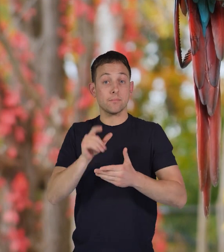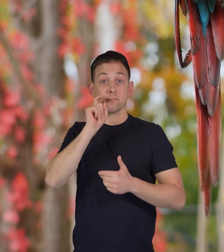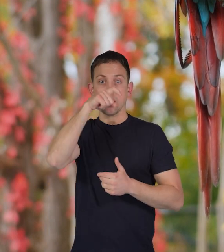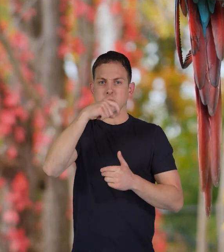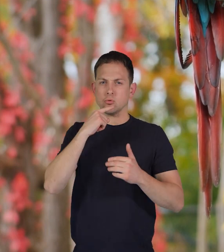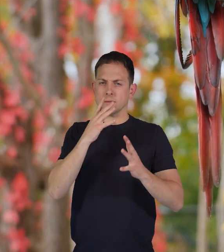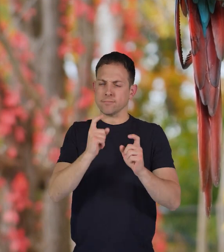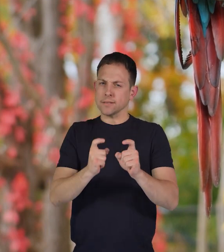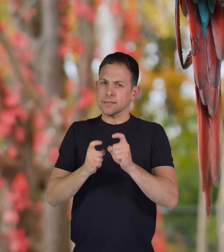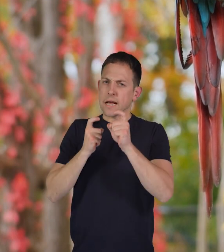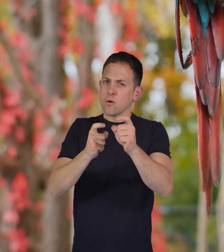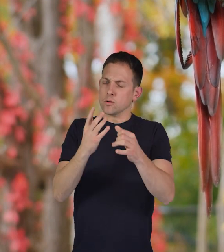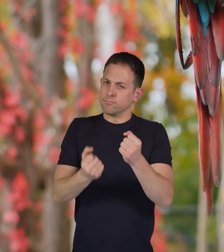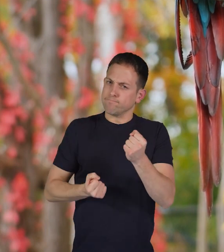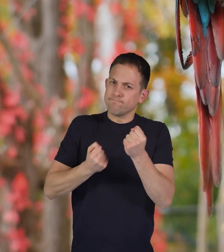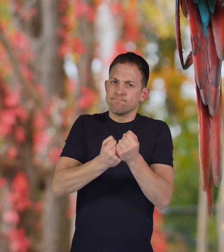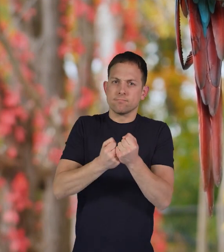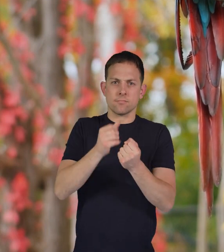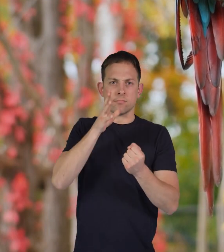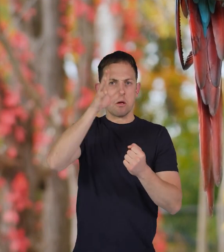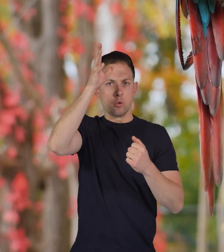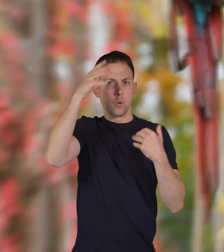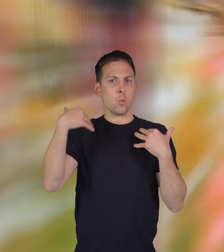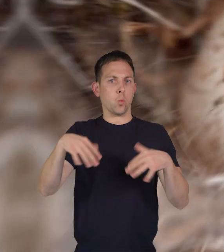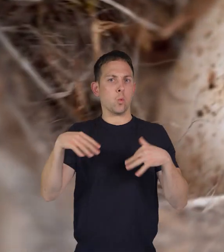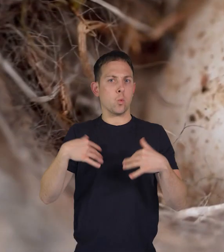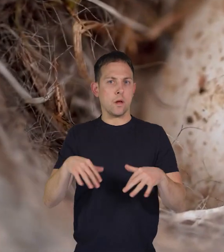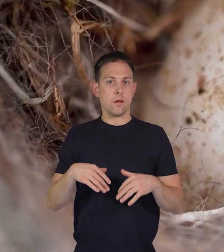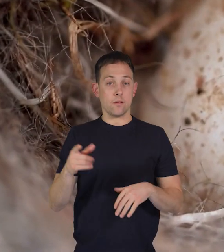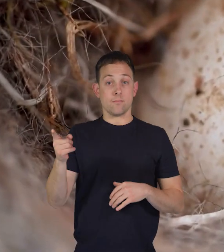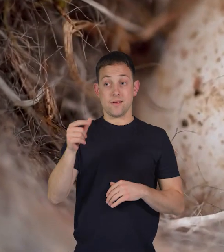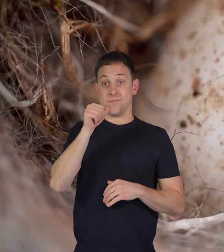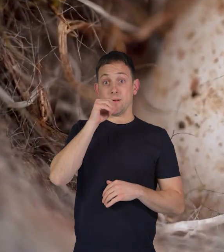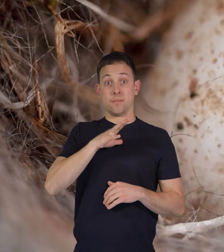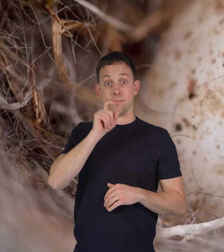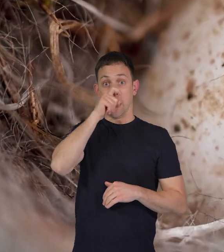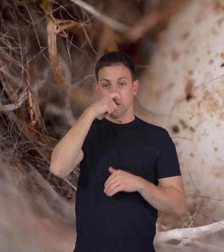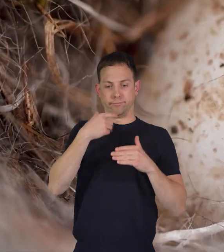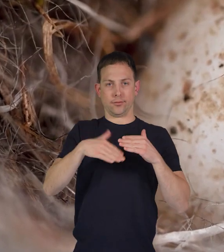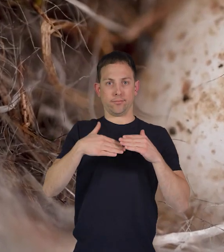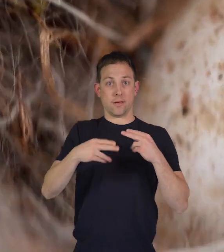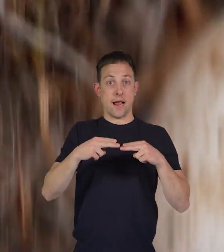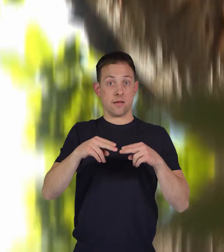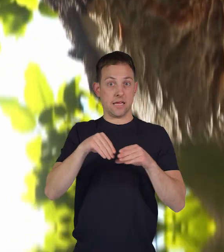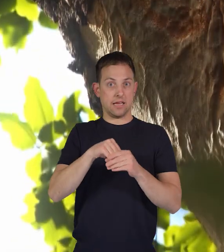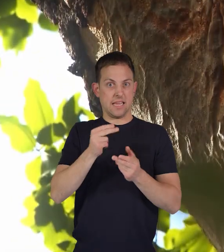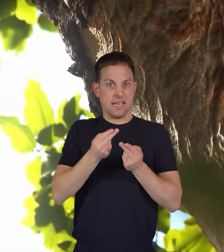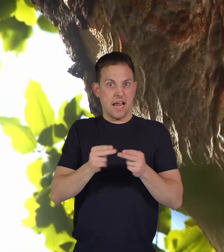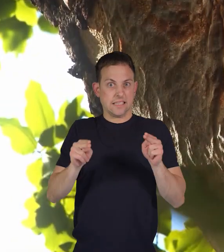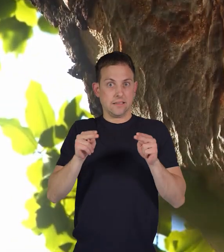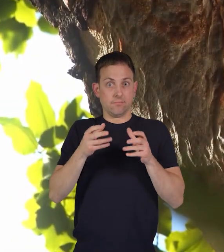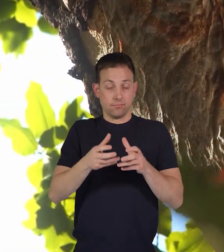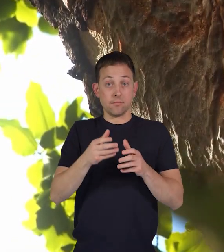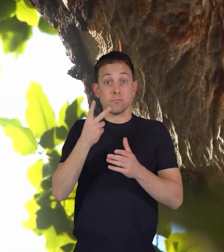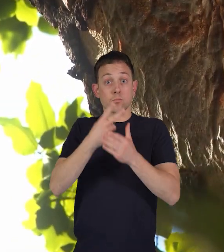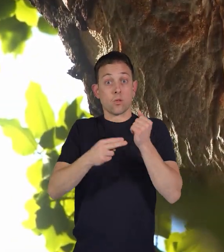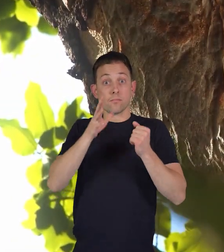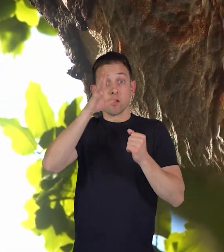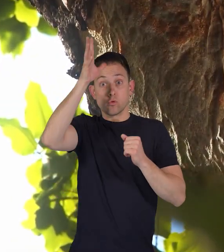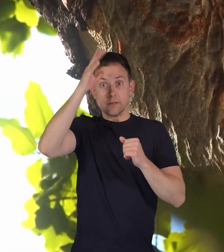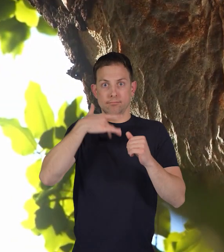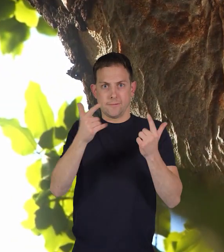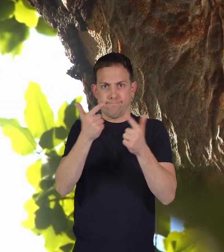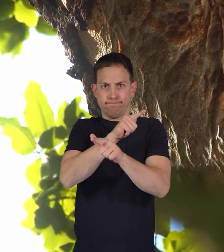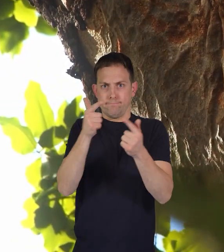parrots are dedicated or very supportive parents. Female parrots lay eggs in nests, and both parents take turns